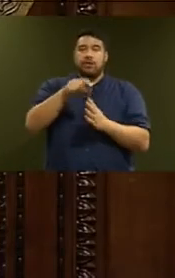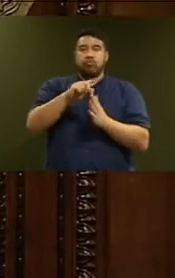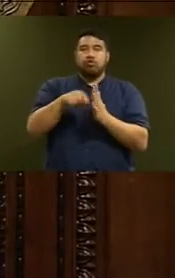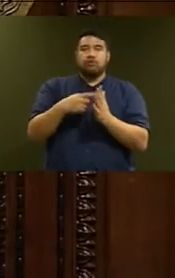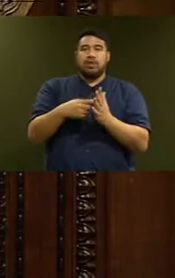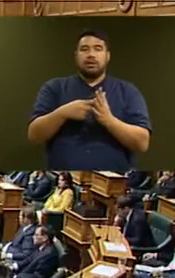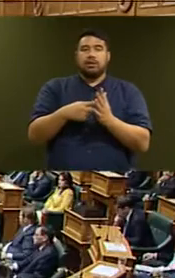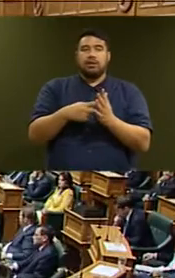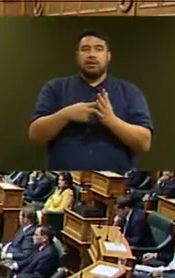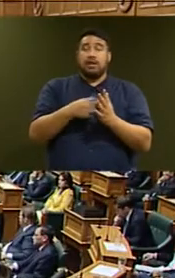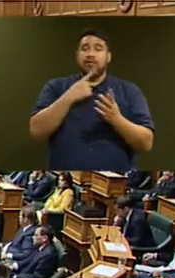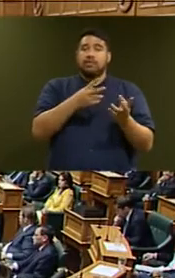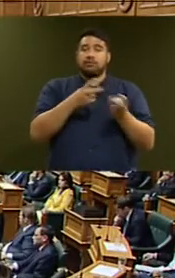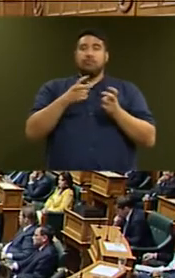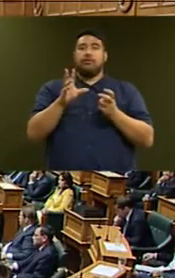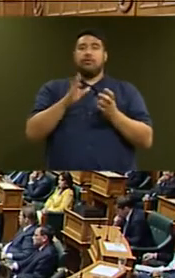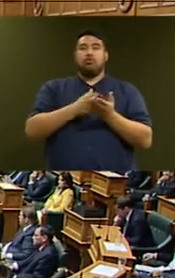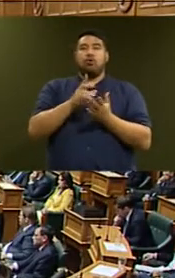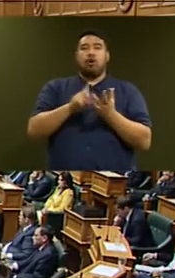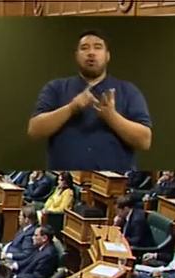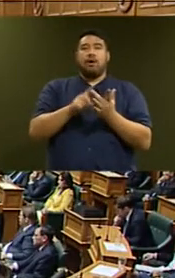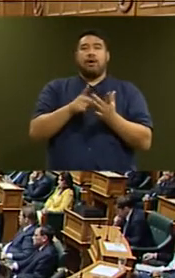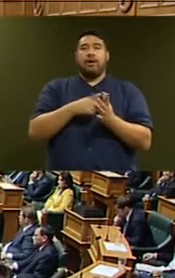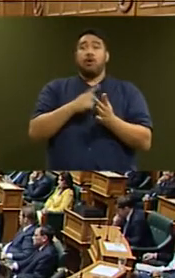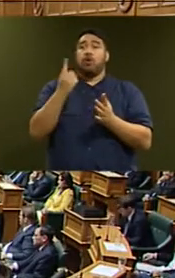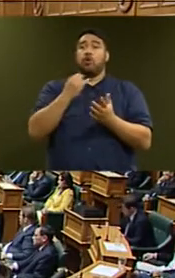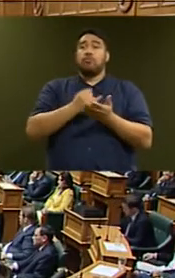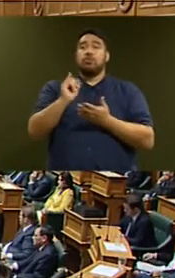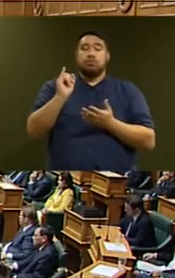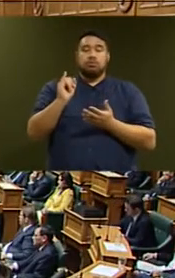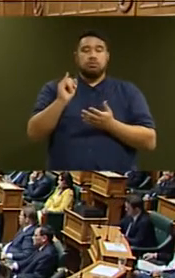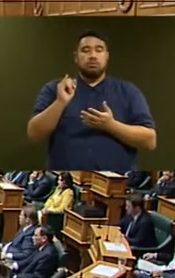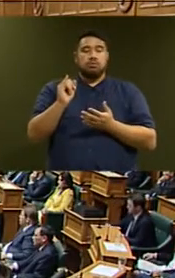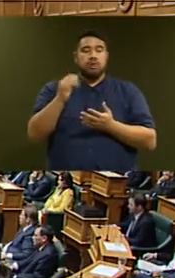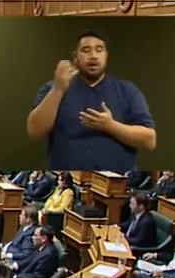objection to that document being tabled? Sorry? There is an objection.